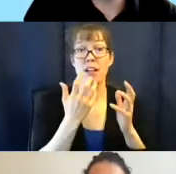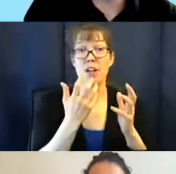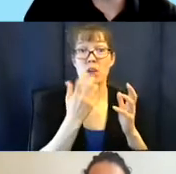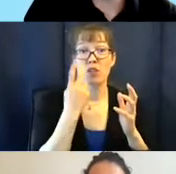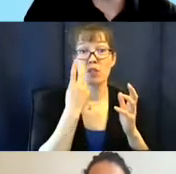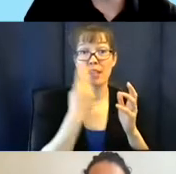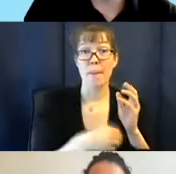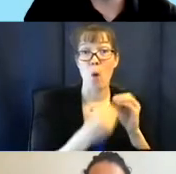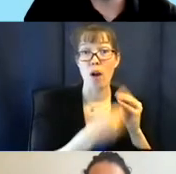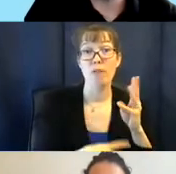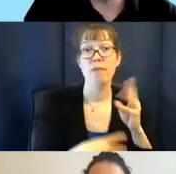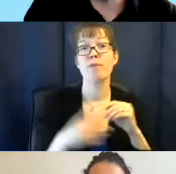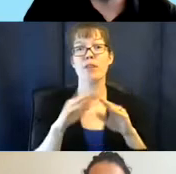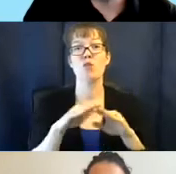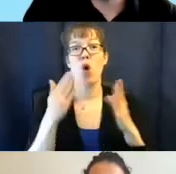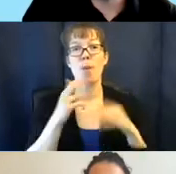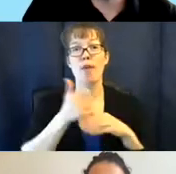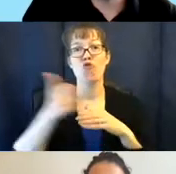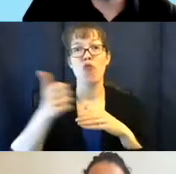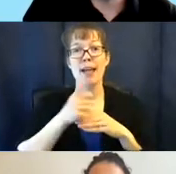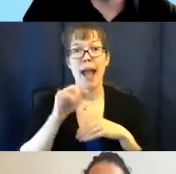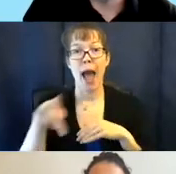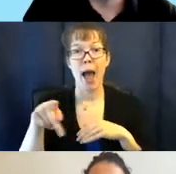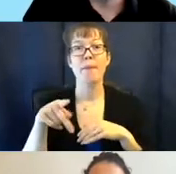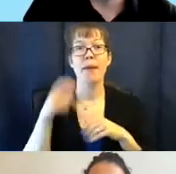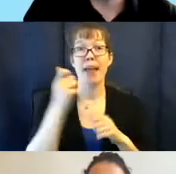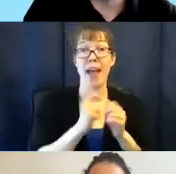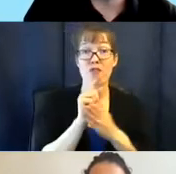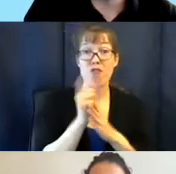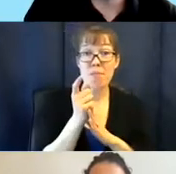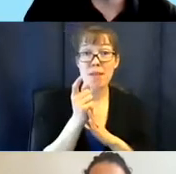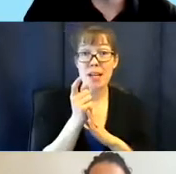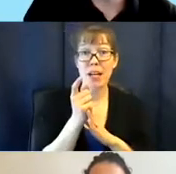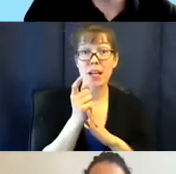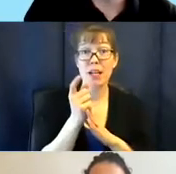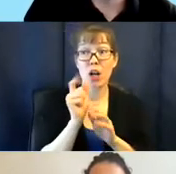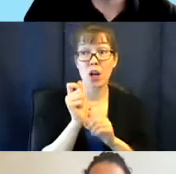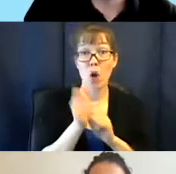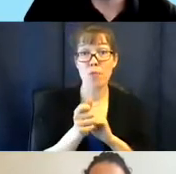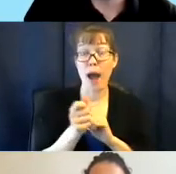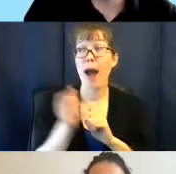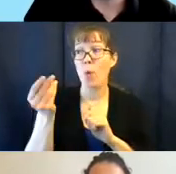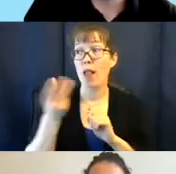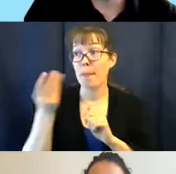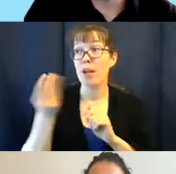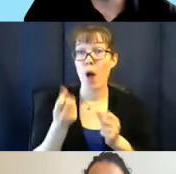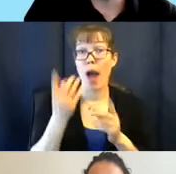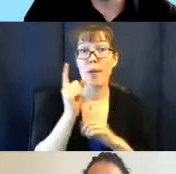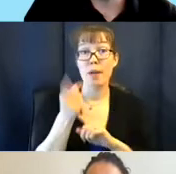app. Every minute that goes by, it will let me know how many minutes I got left.